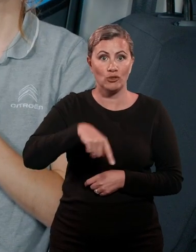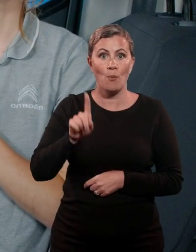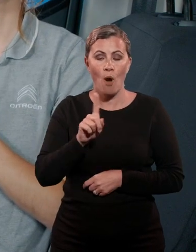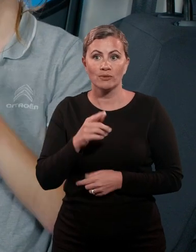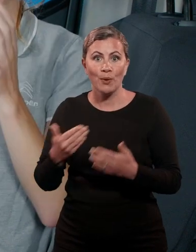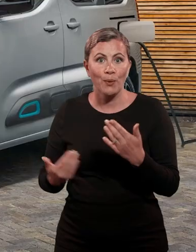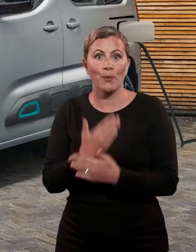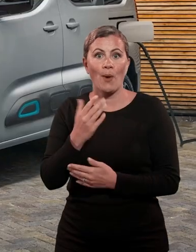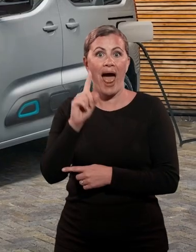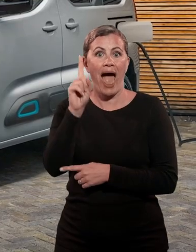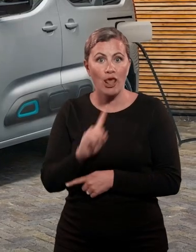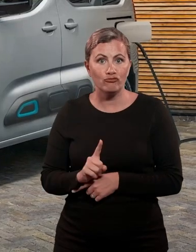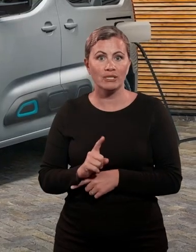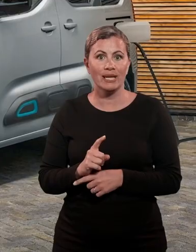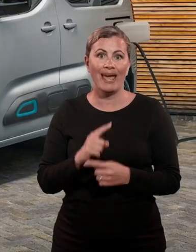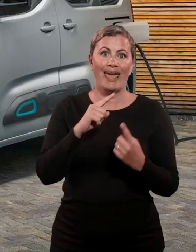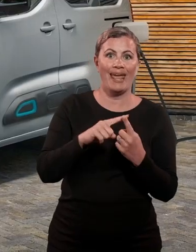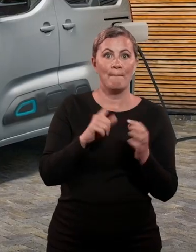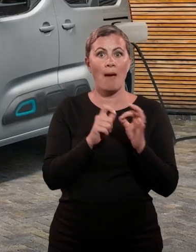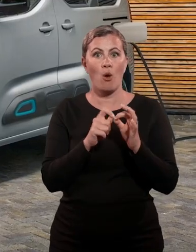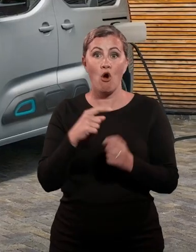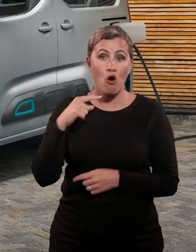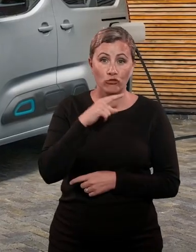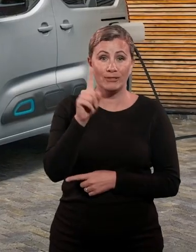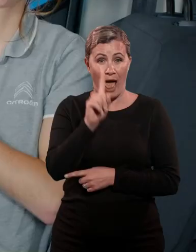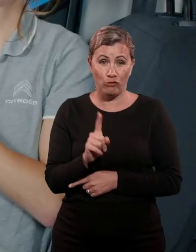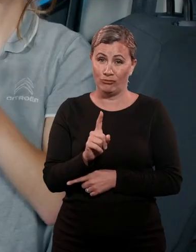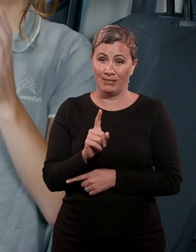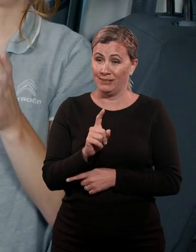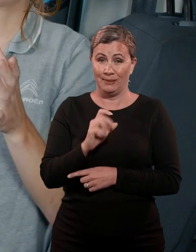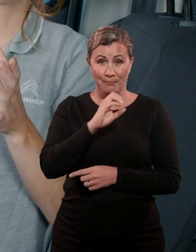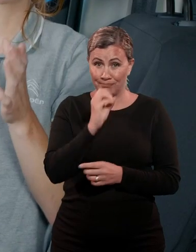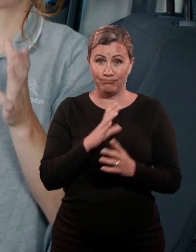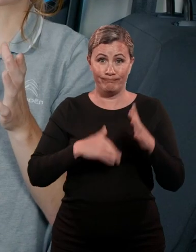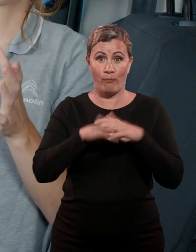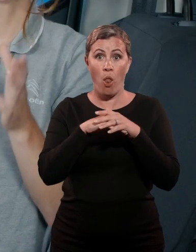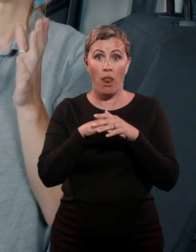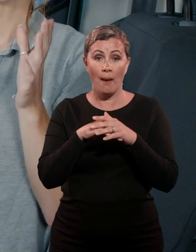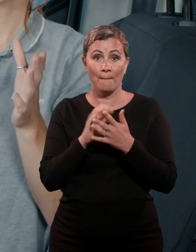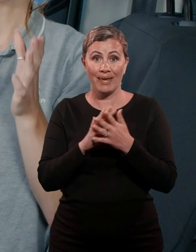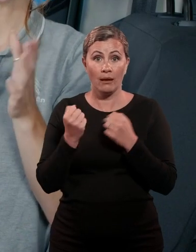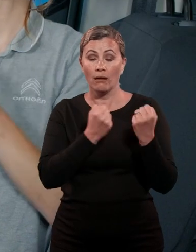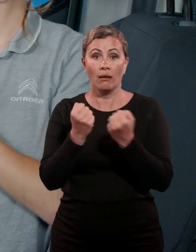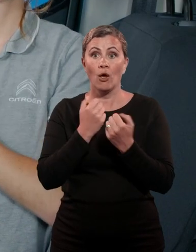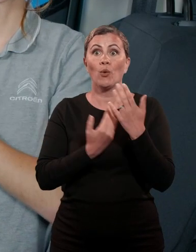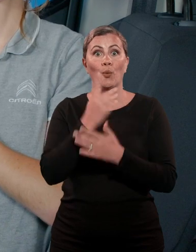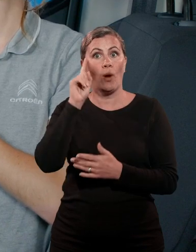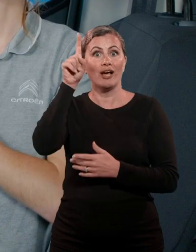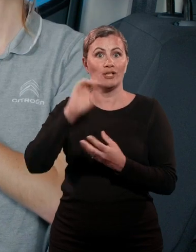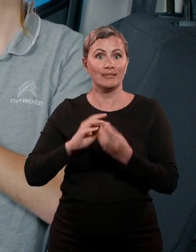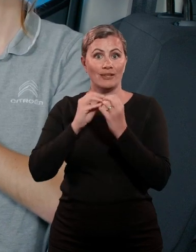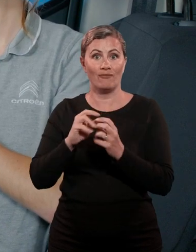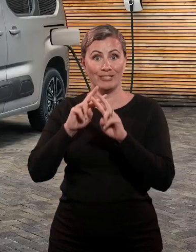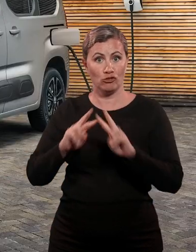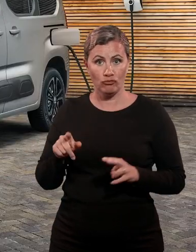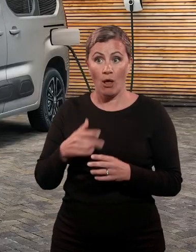electric, the latest step in Citroen's electric vehicle initiative. Now available to order, new e-Berlingo 100